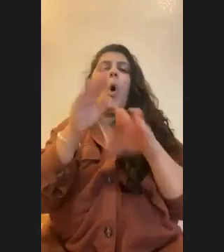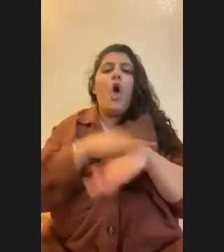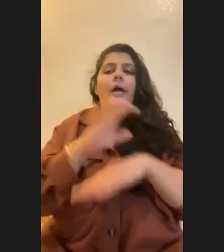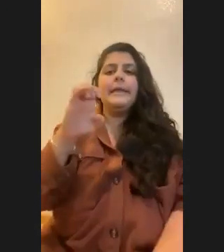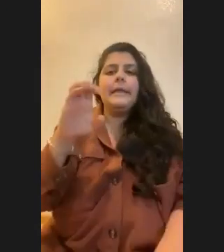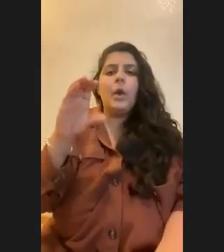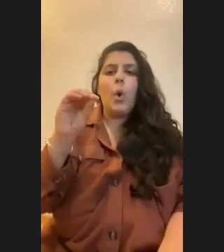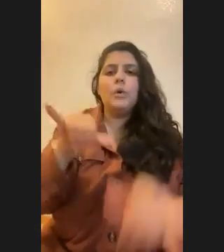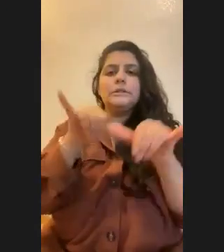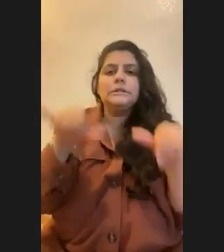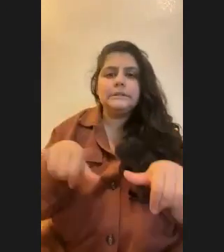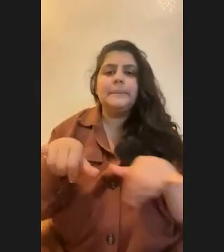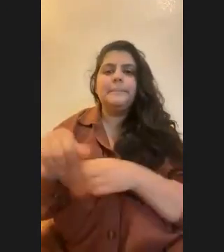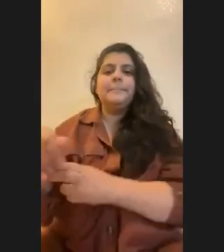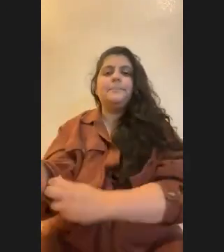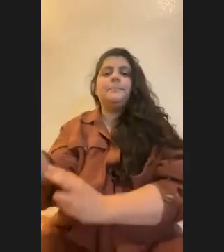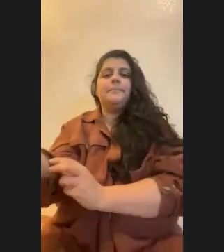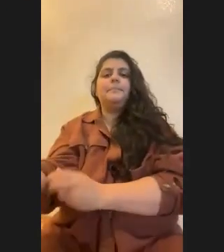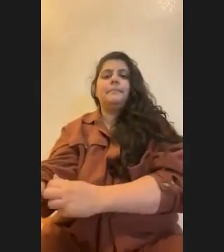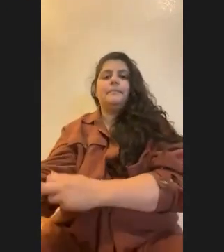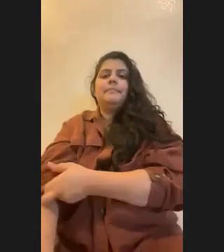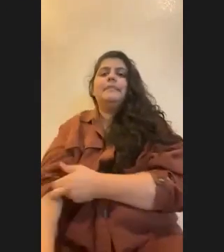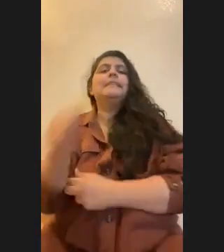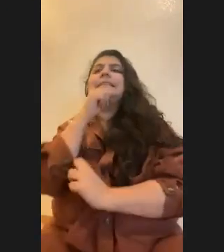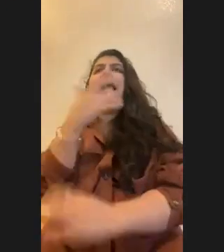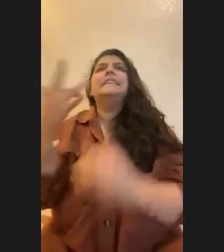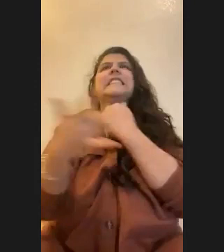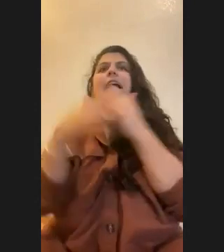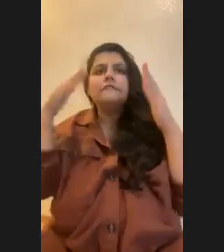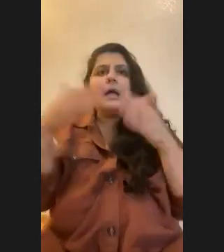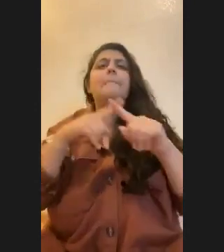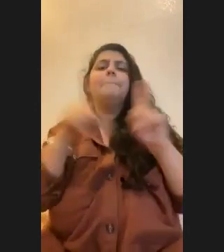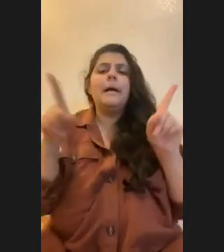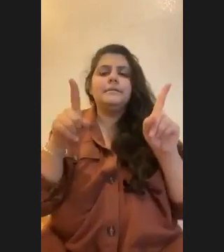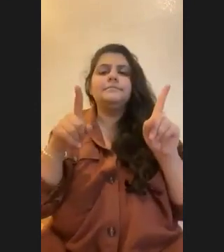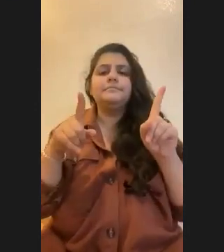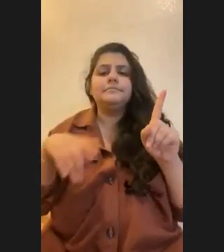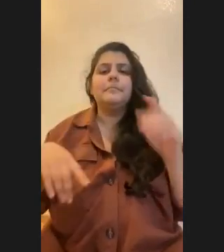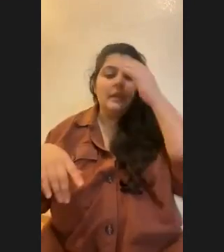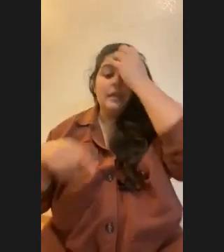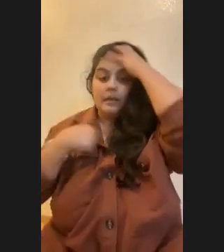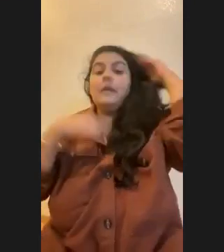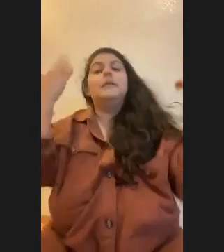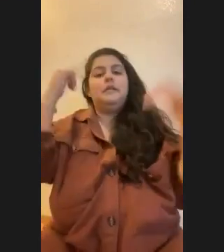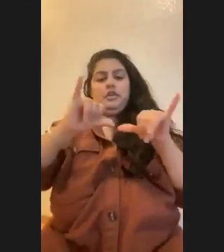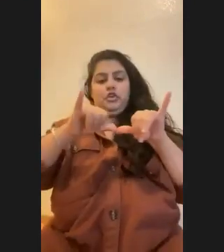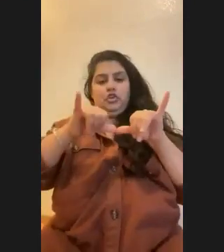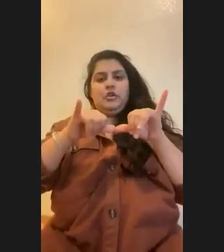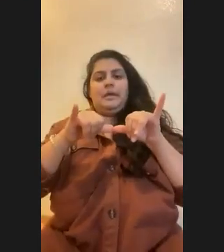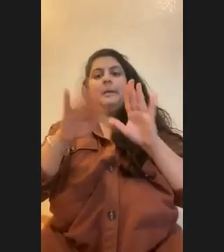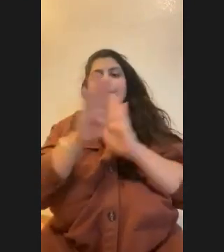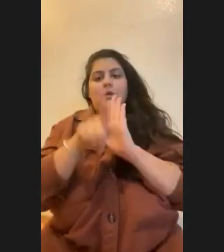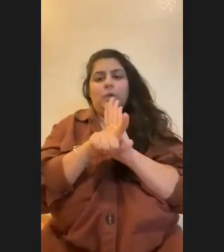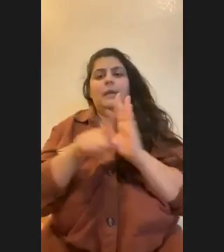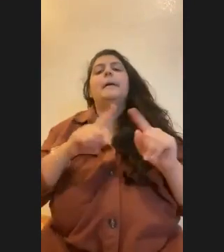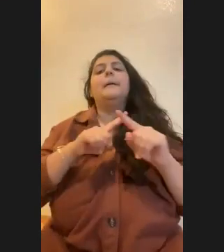than technology focusing. So you don't need to worry about like the technicalities, but so I did engineering as my background. And I realized that I